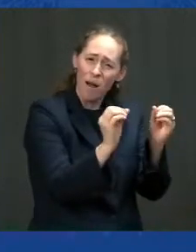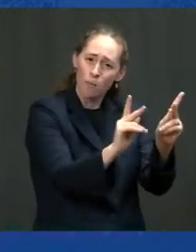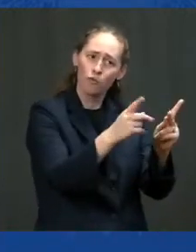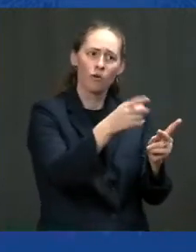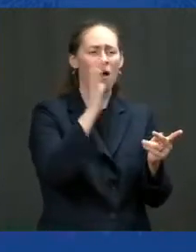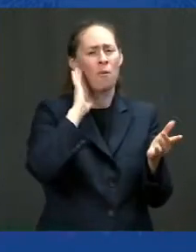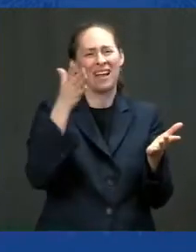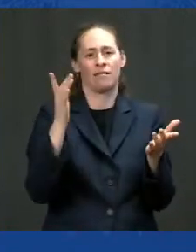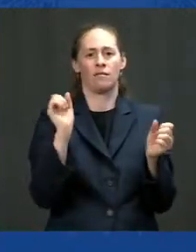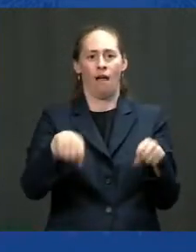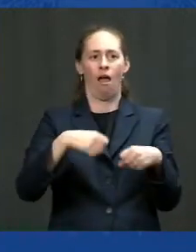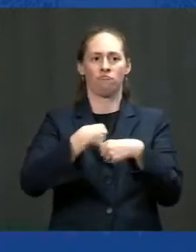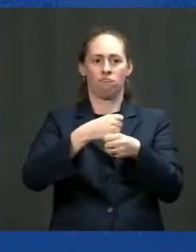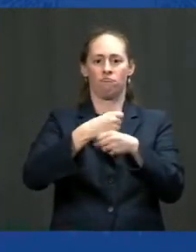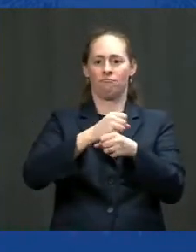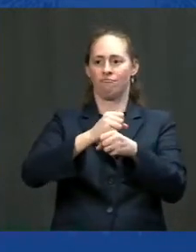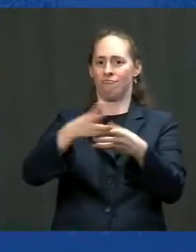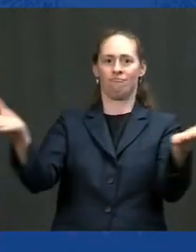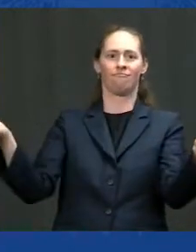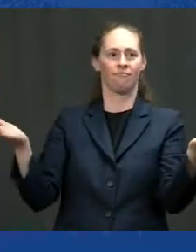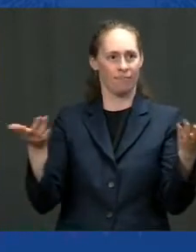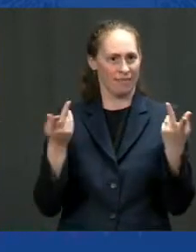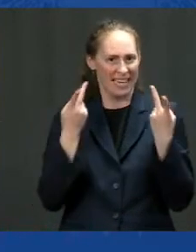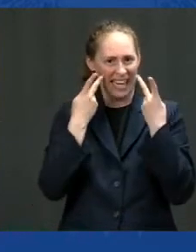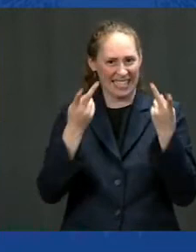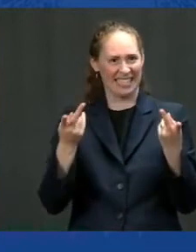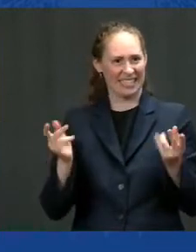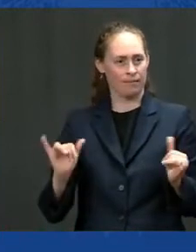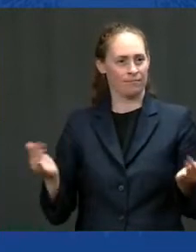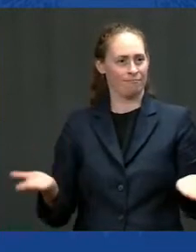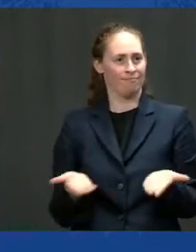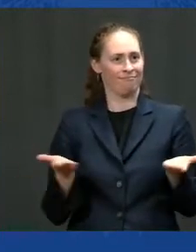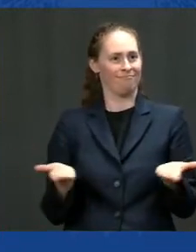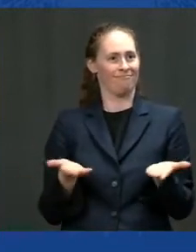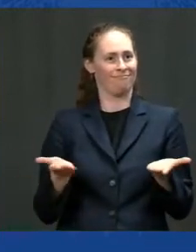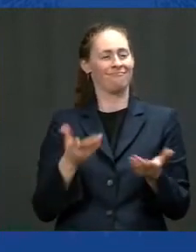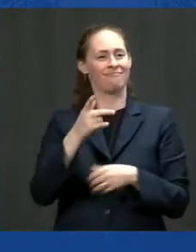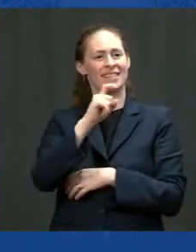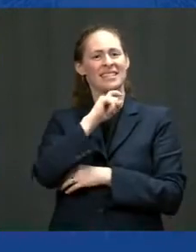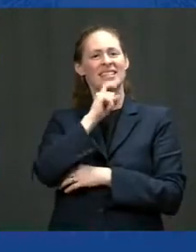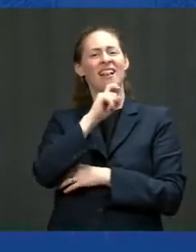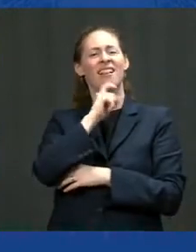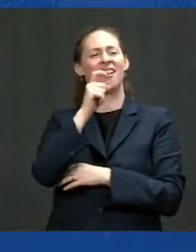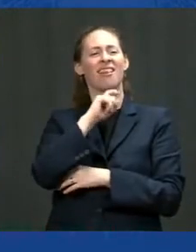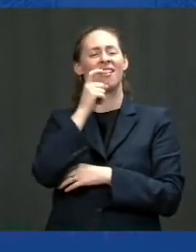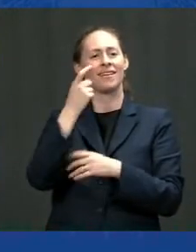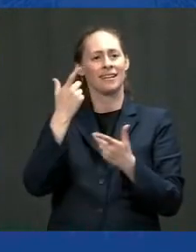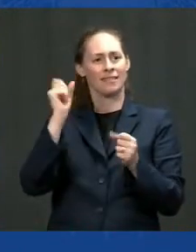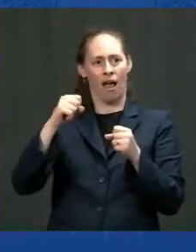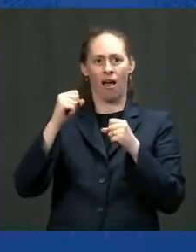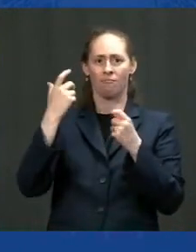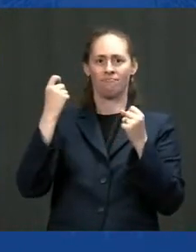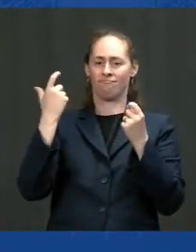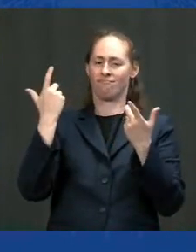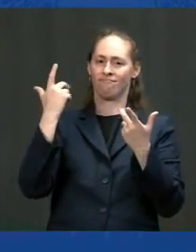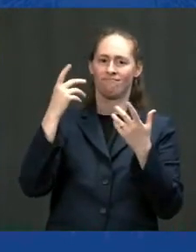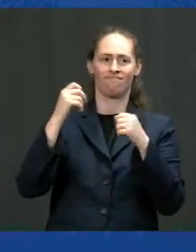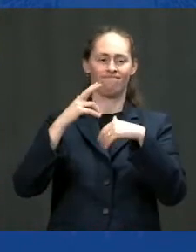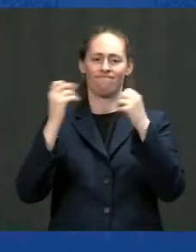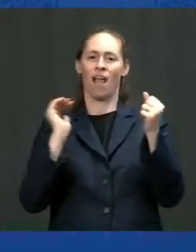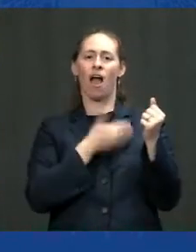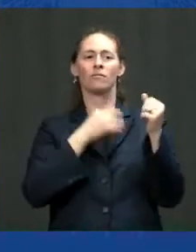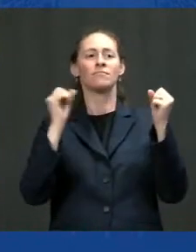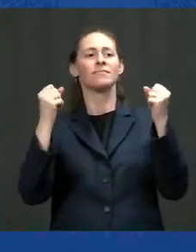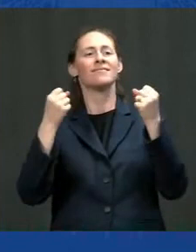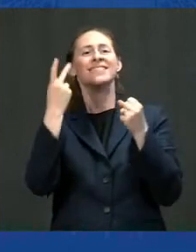Just look around. From the steel that raised our cities, to the trucks behind me that are going to carry the economy forward,